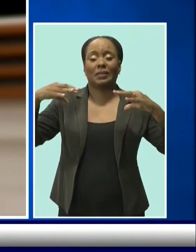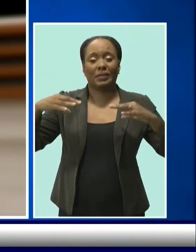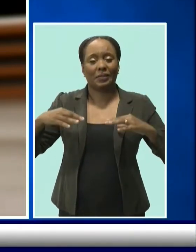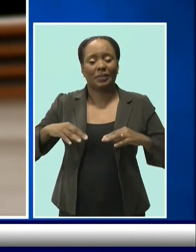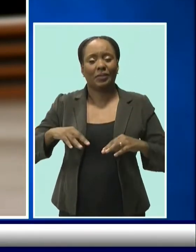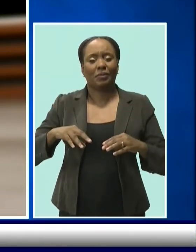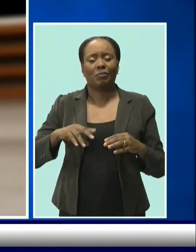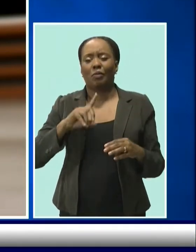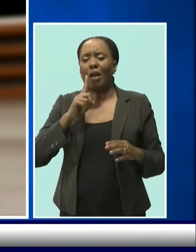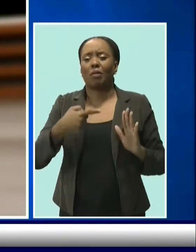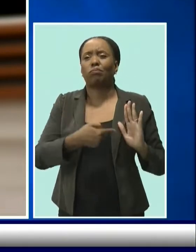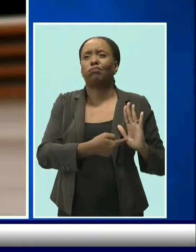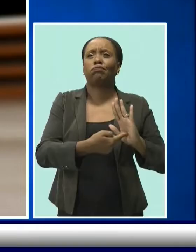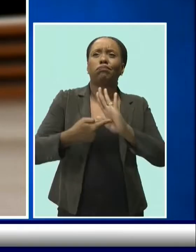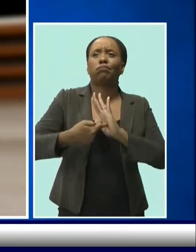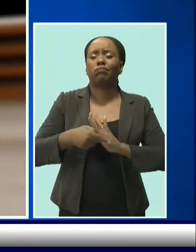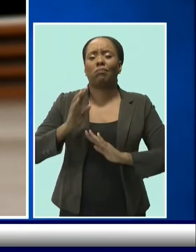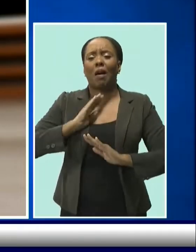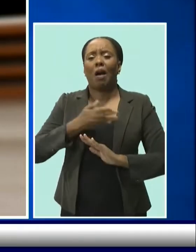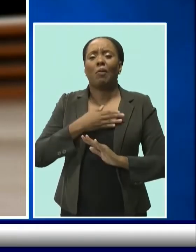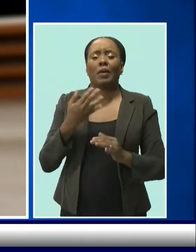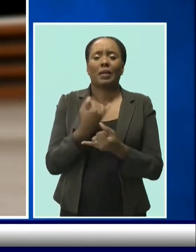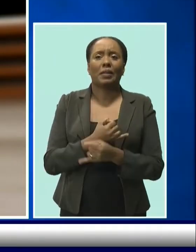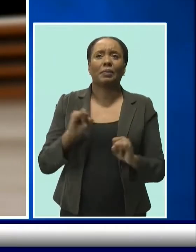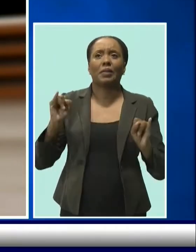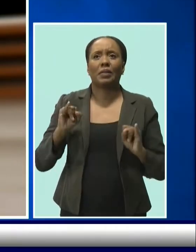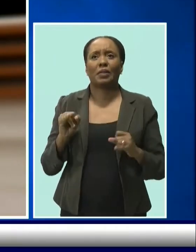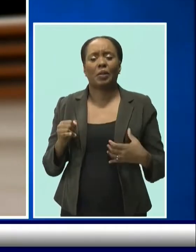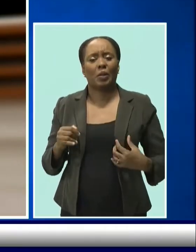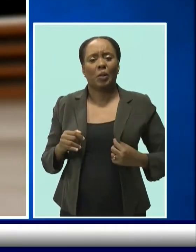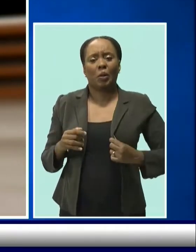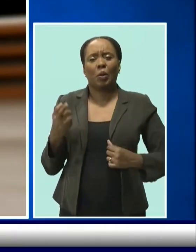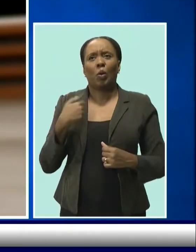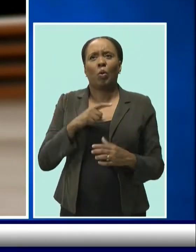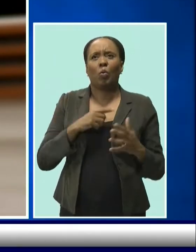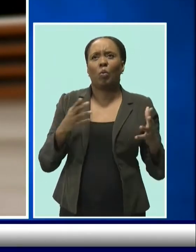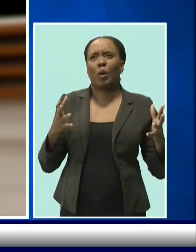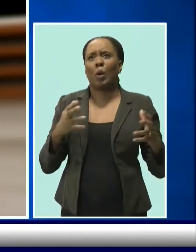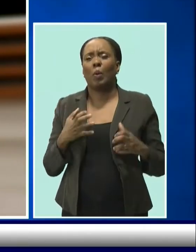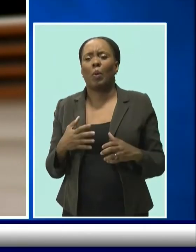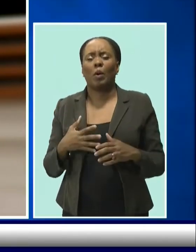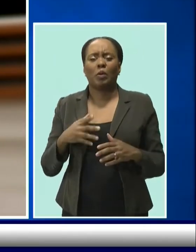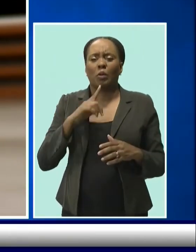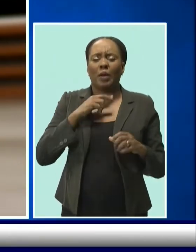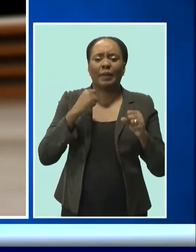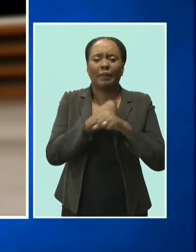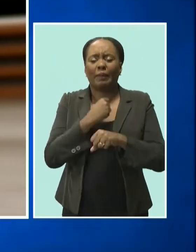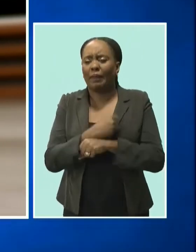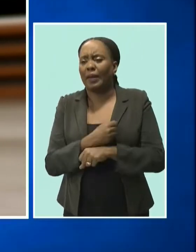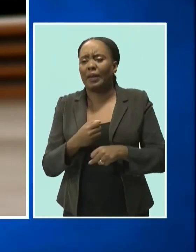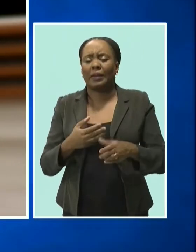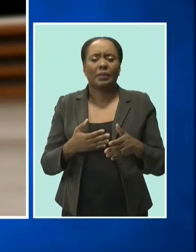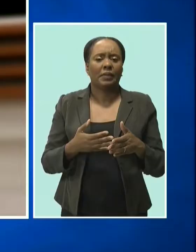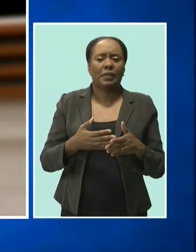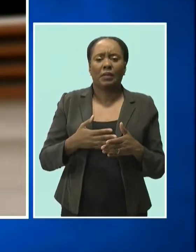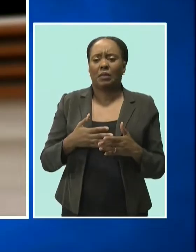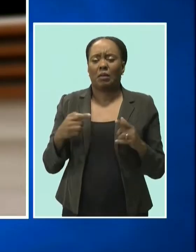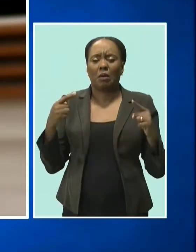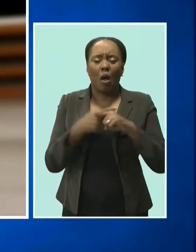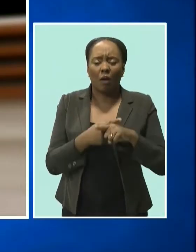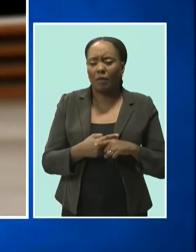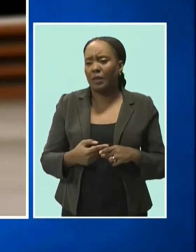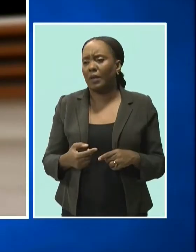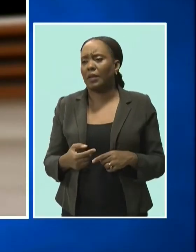independence, inspiring us to fight against ignorance, crime, unemployment, conflicts,